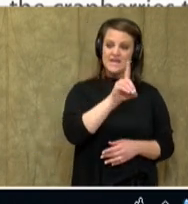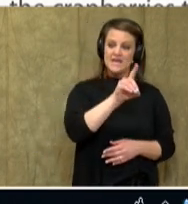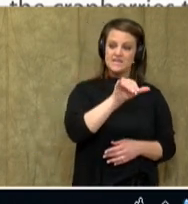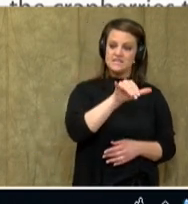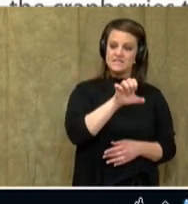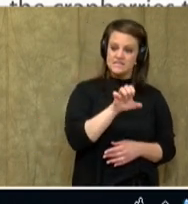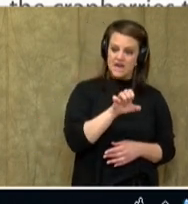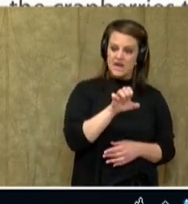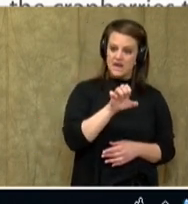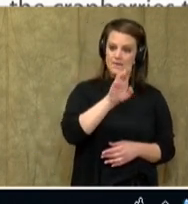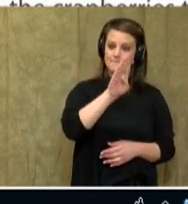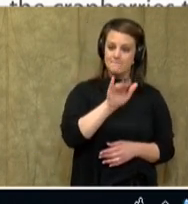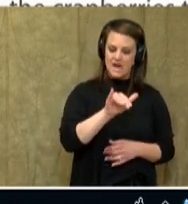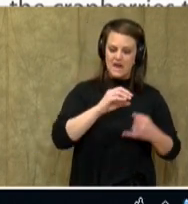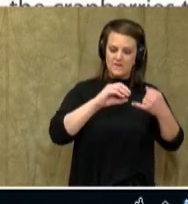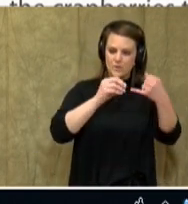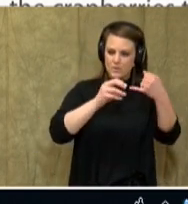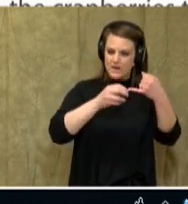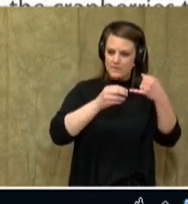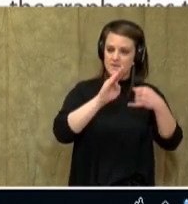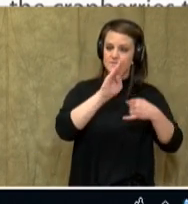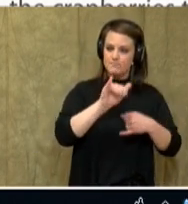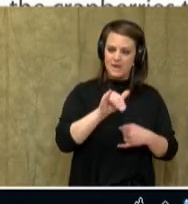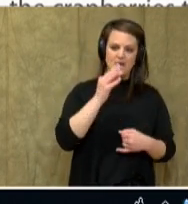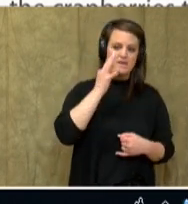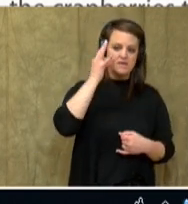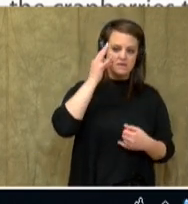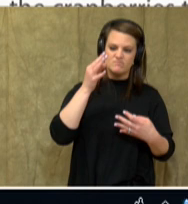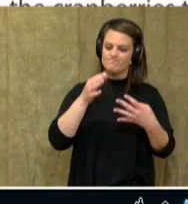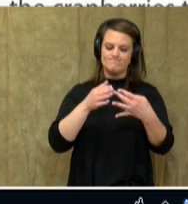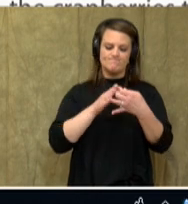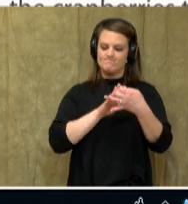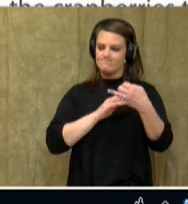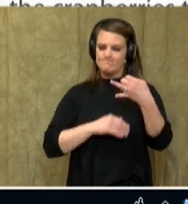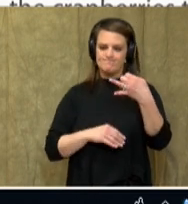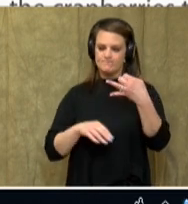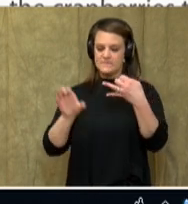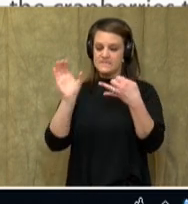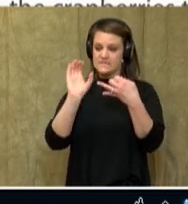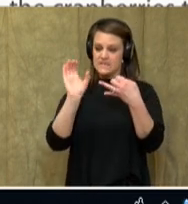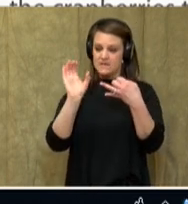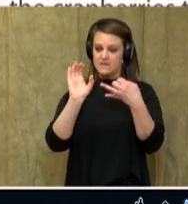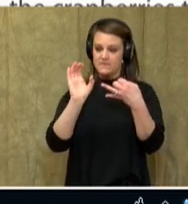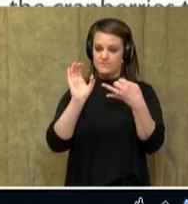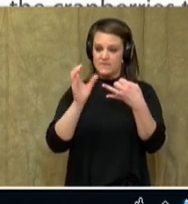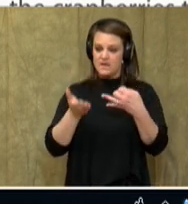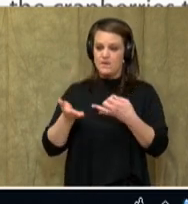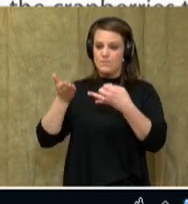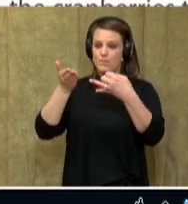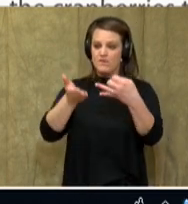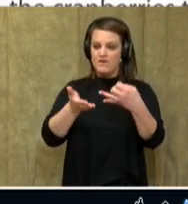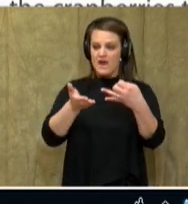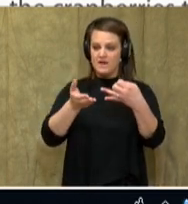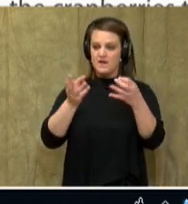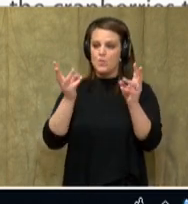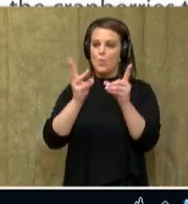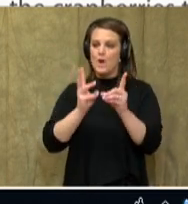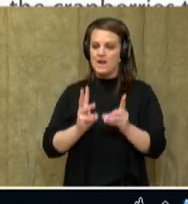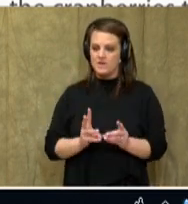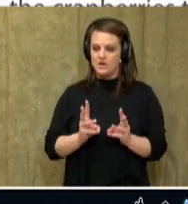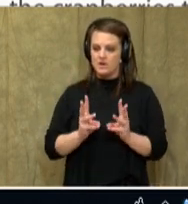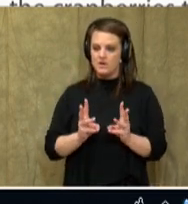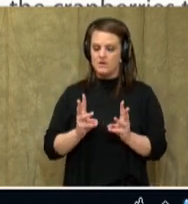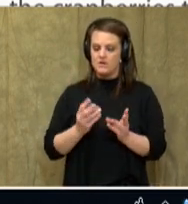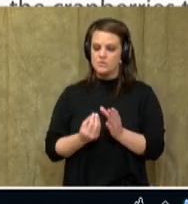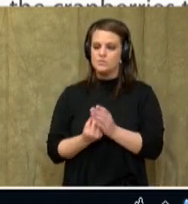by the cranberries by the Native Americans. So, that's not true. C, it provides the conditions needed for growing cranberries.